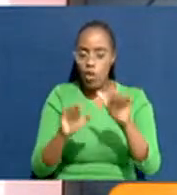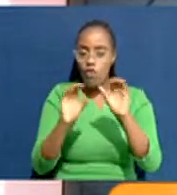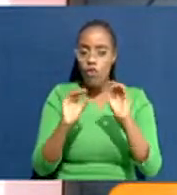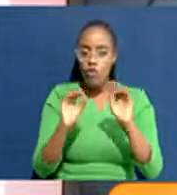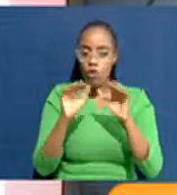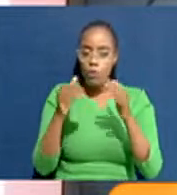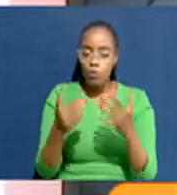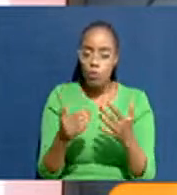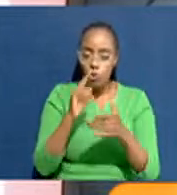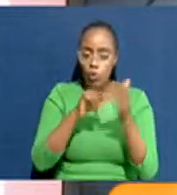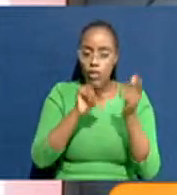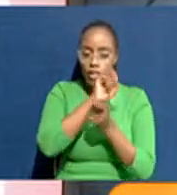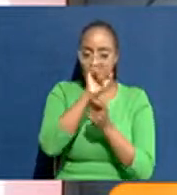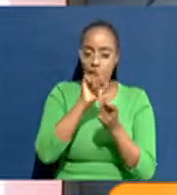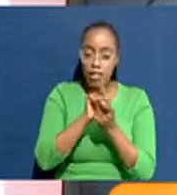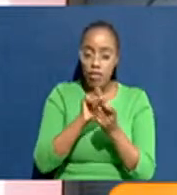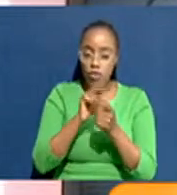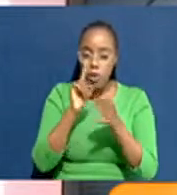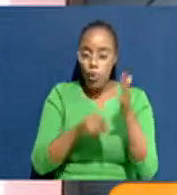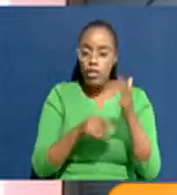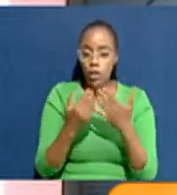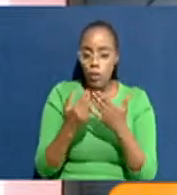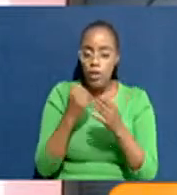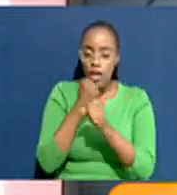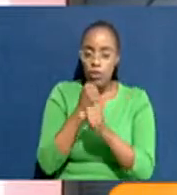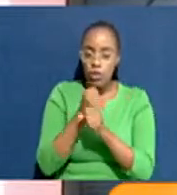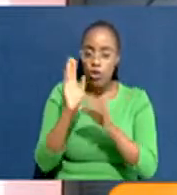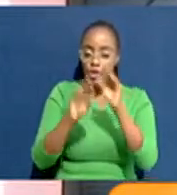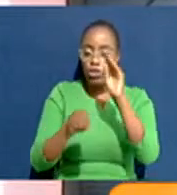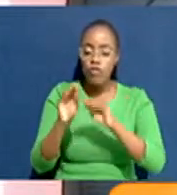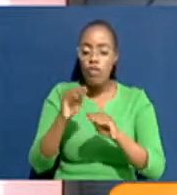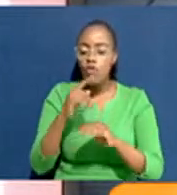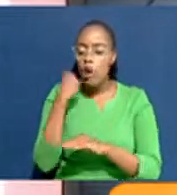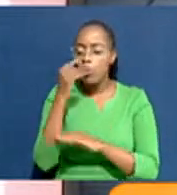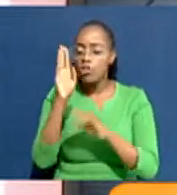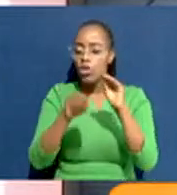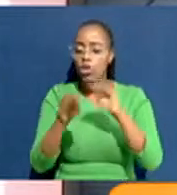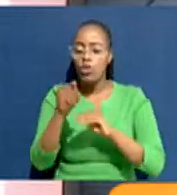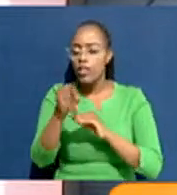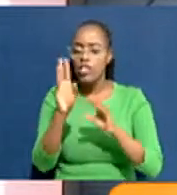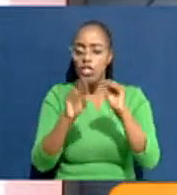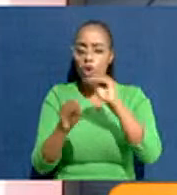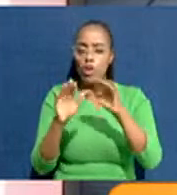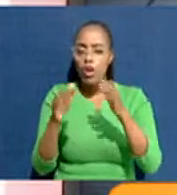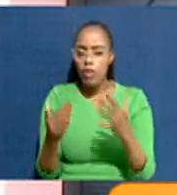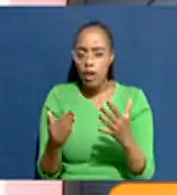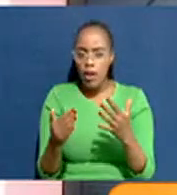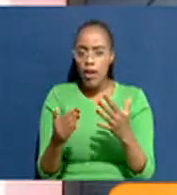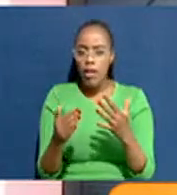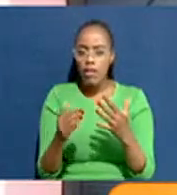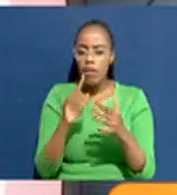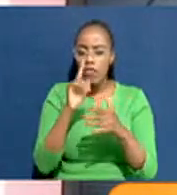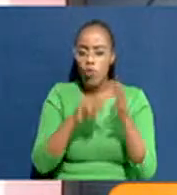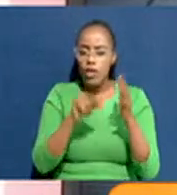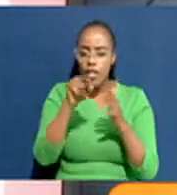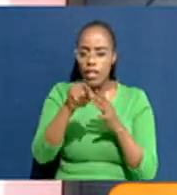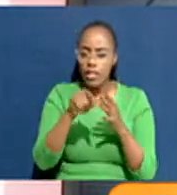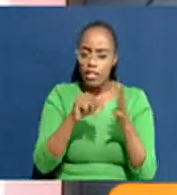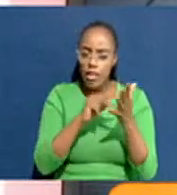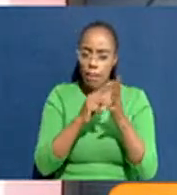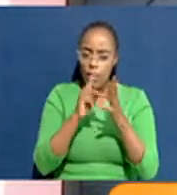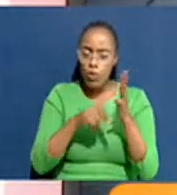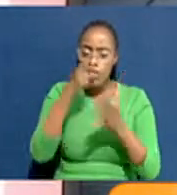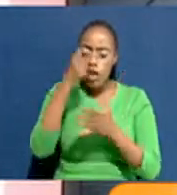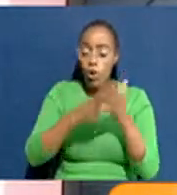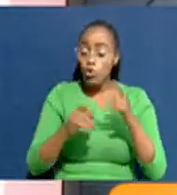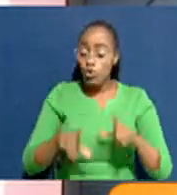in terms of what exactly is this that we are contributing to, who is contributing, how is it contributing, but lastly, what does this mean in terms of the